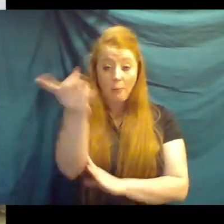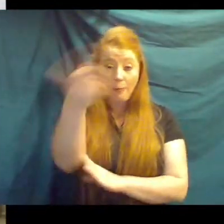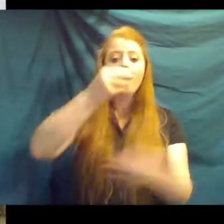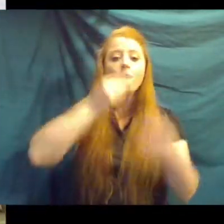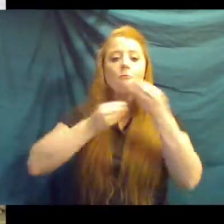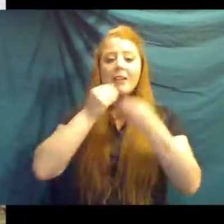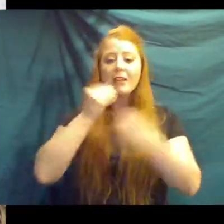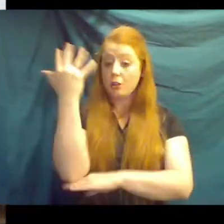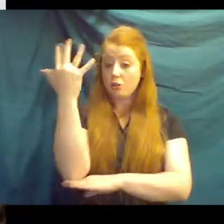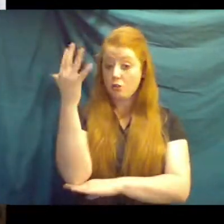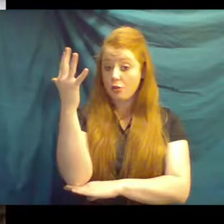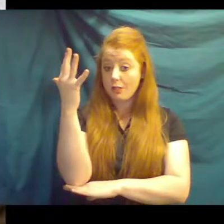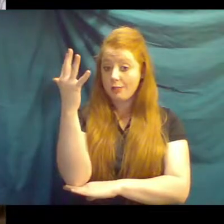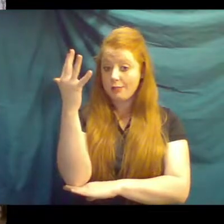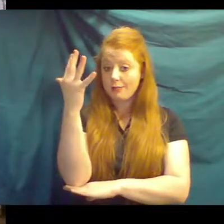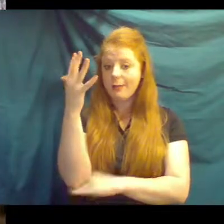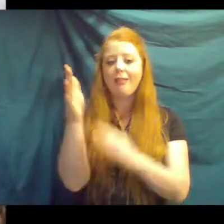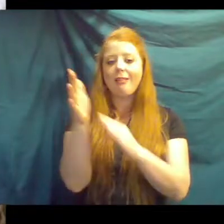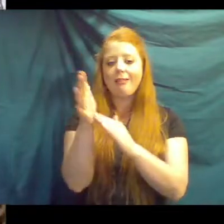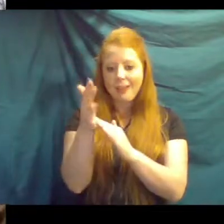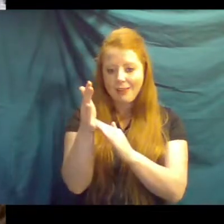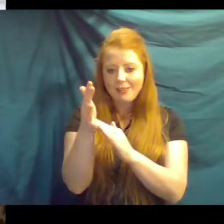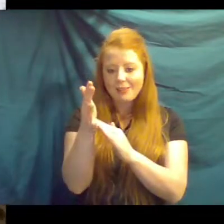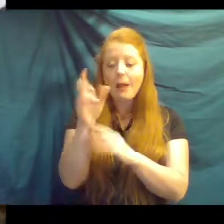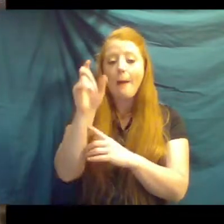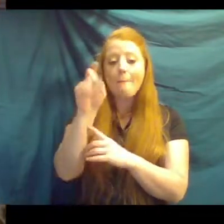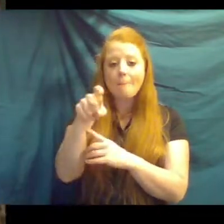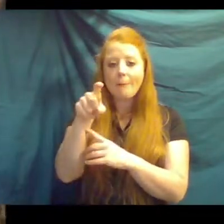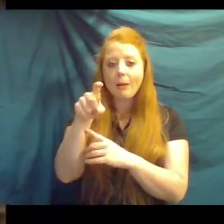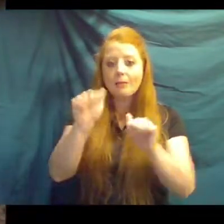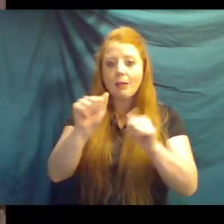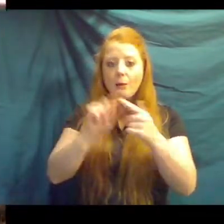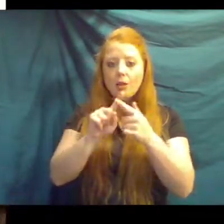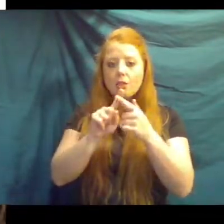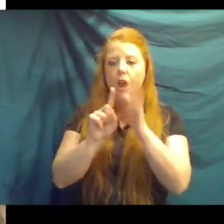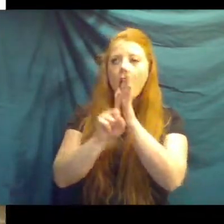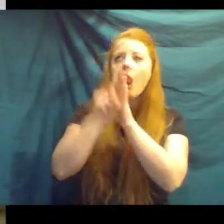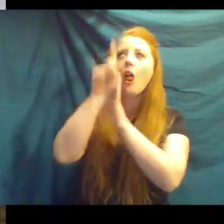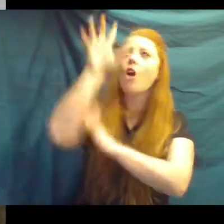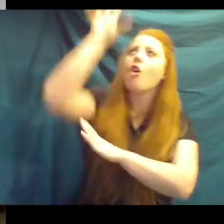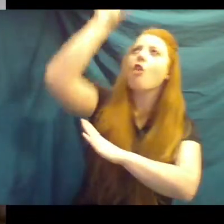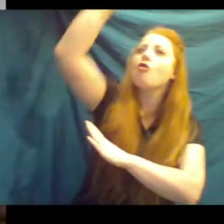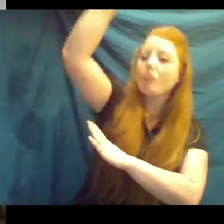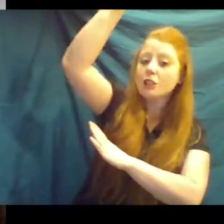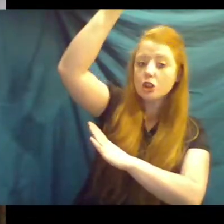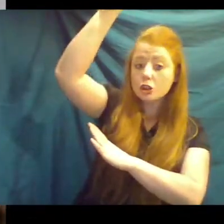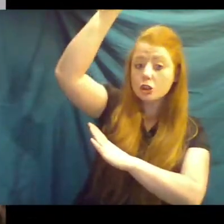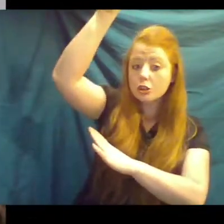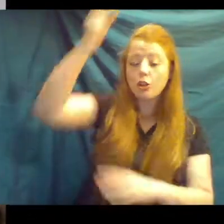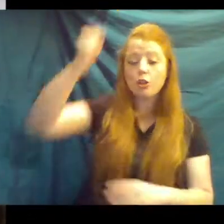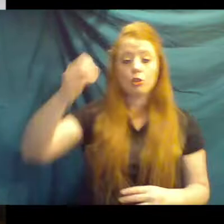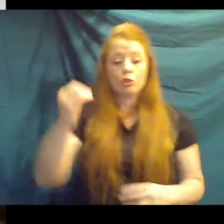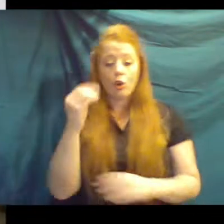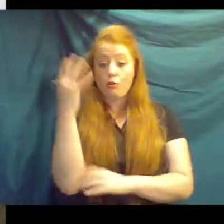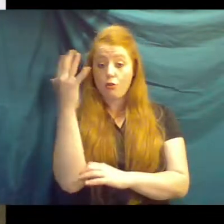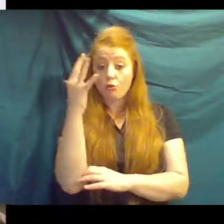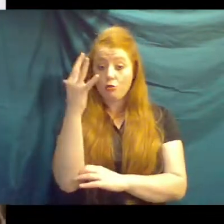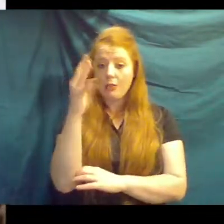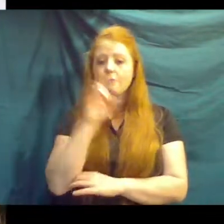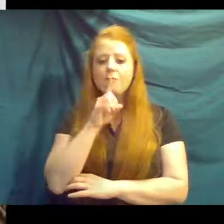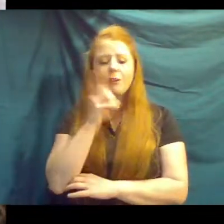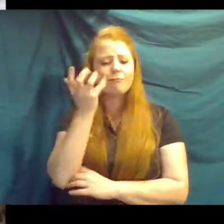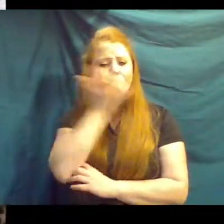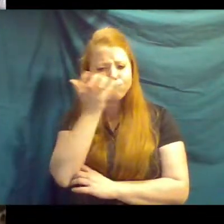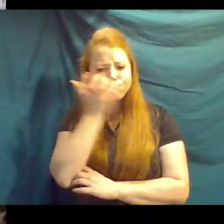trees and leaves, and they have to be really tall to reach up into those trees and get the leaves. The trees are actually pretty